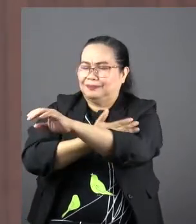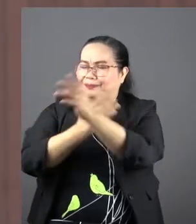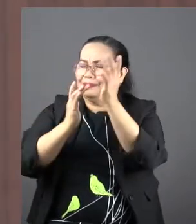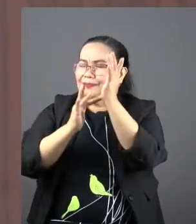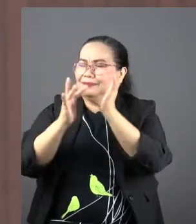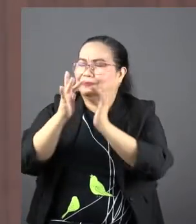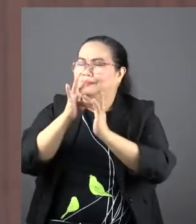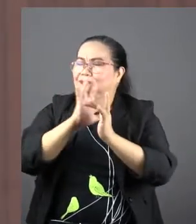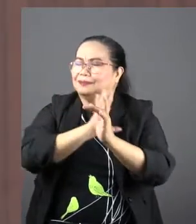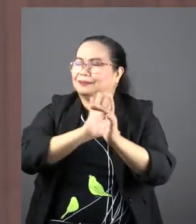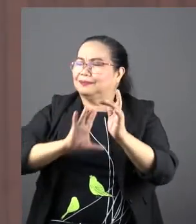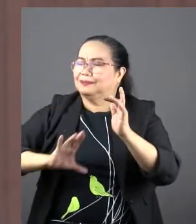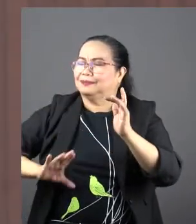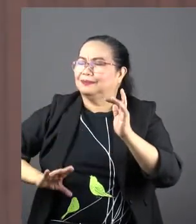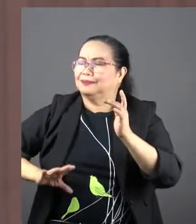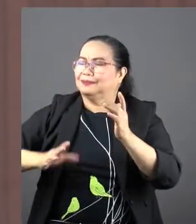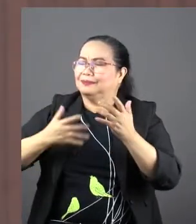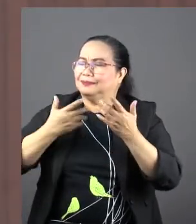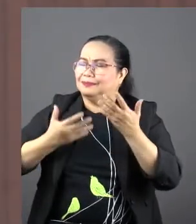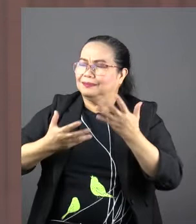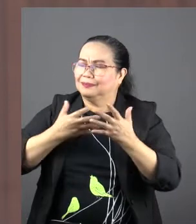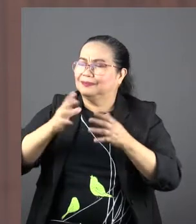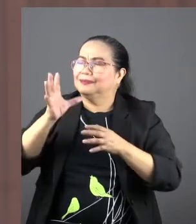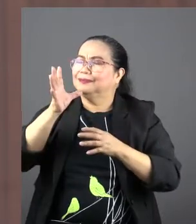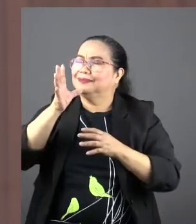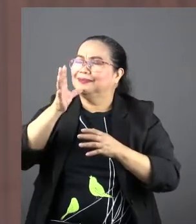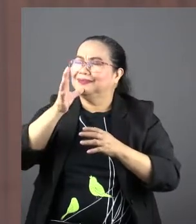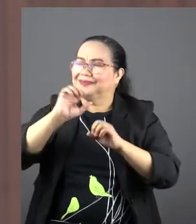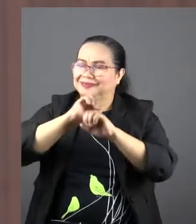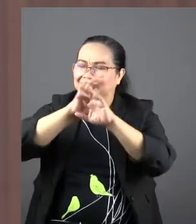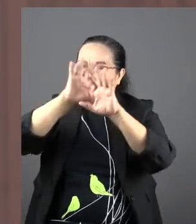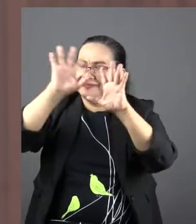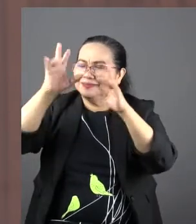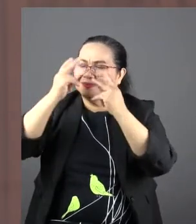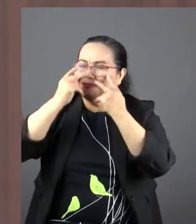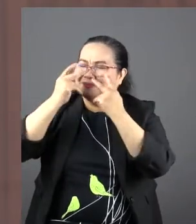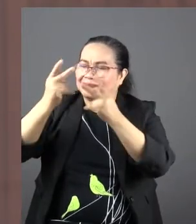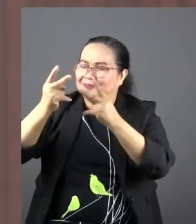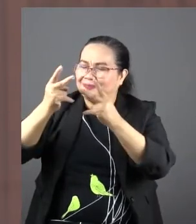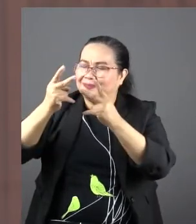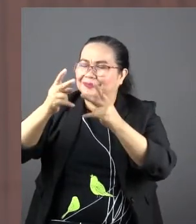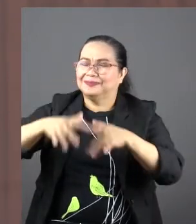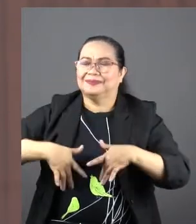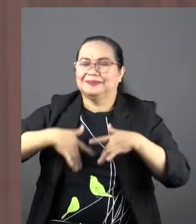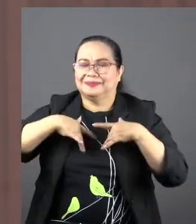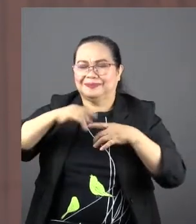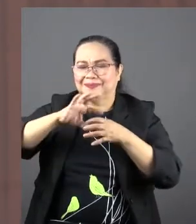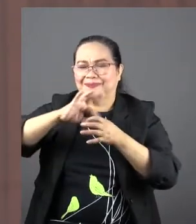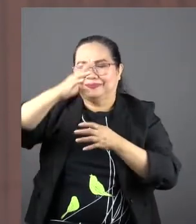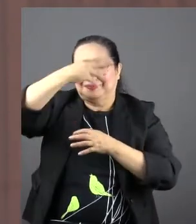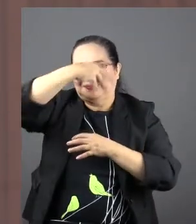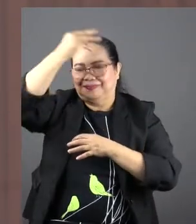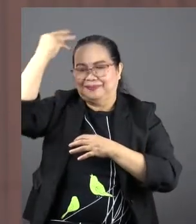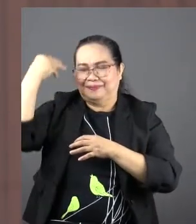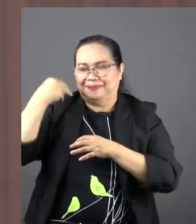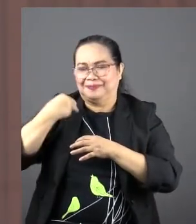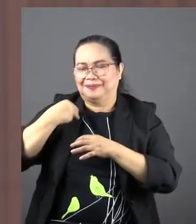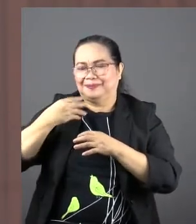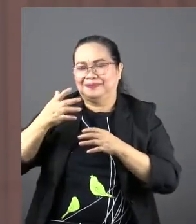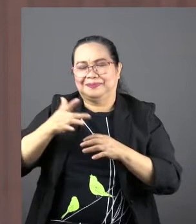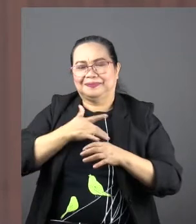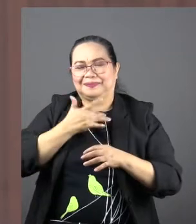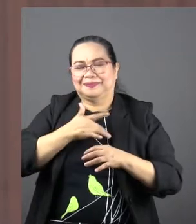Jesus Christ. May our mothers today keep shining when they look at the life of Mary. If they ever feel discouraged